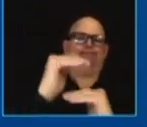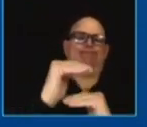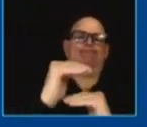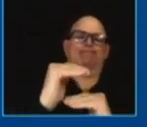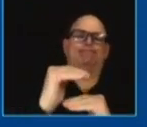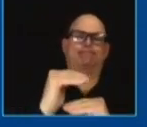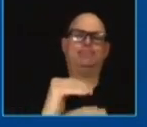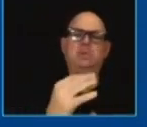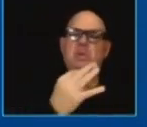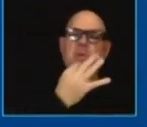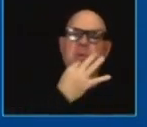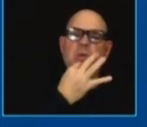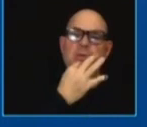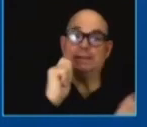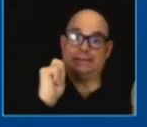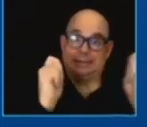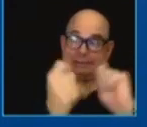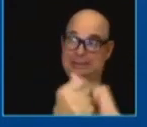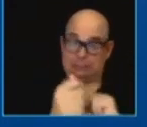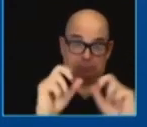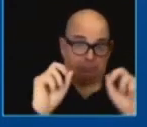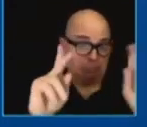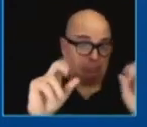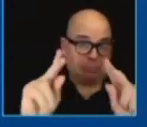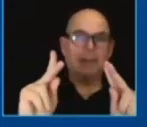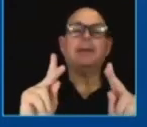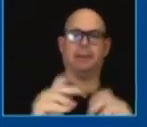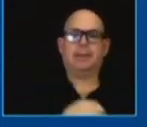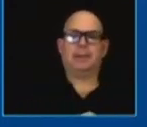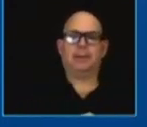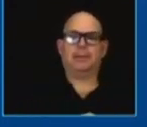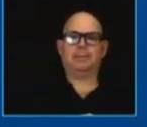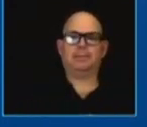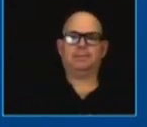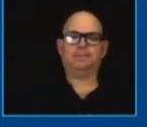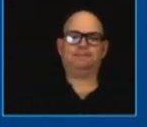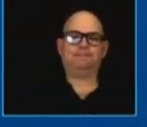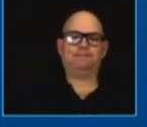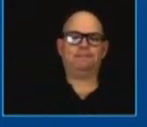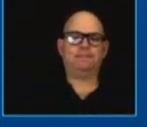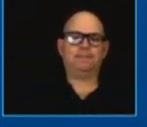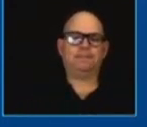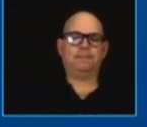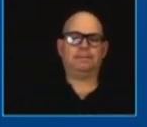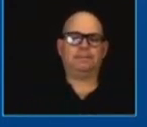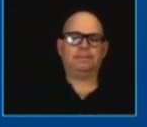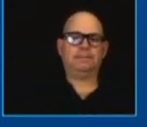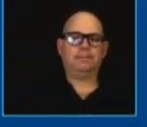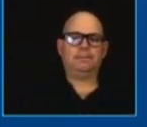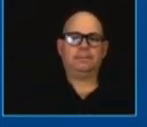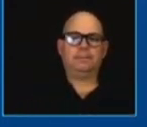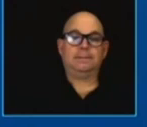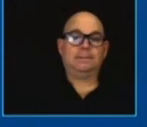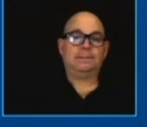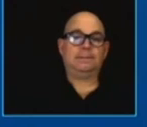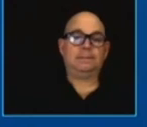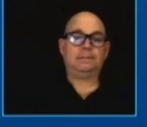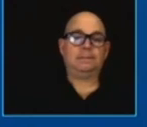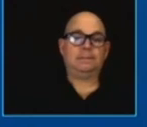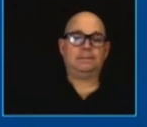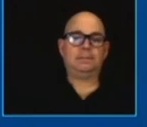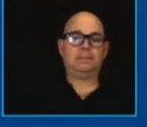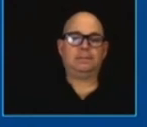and one more thing you know uh what you've done